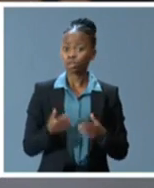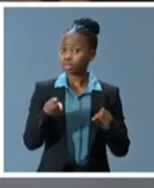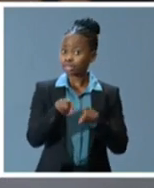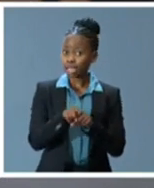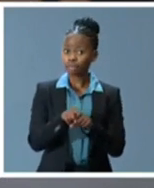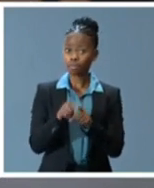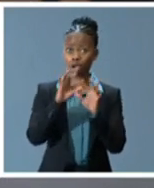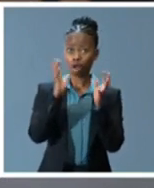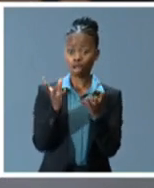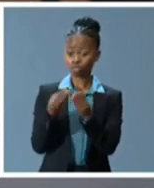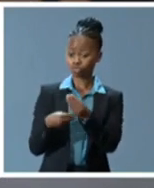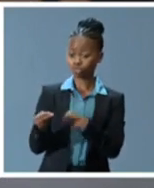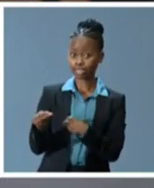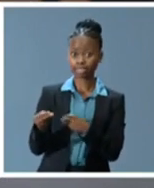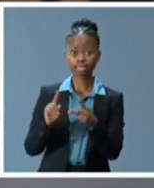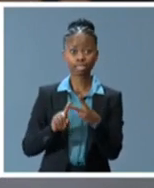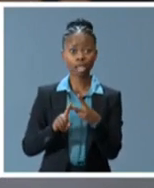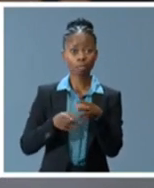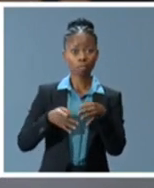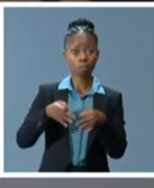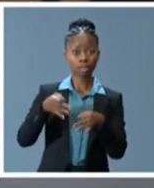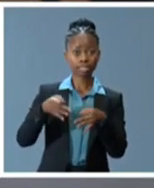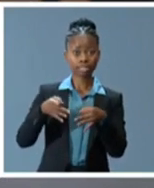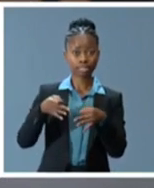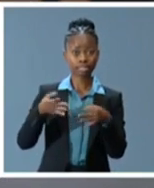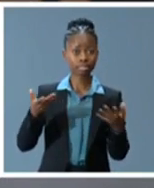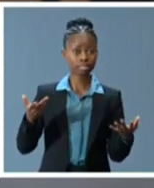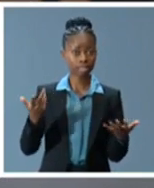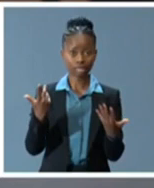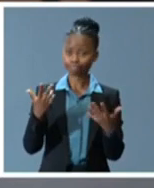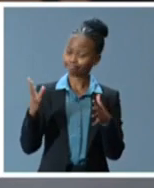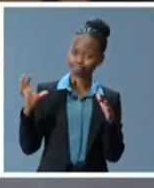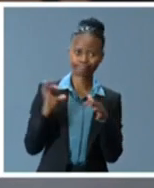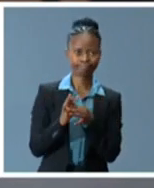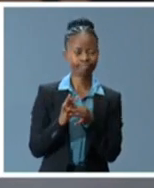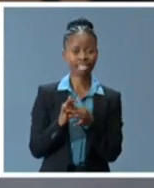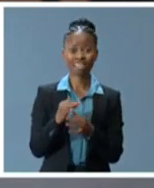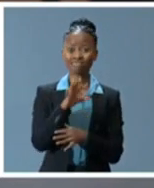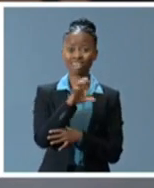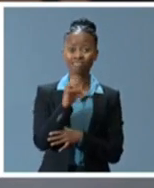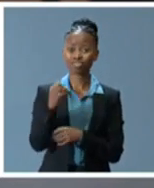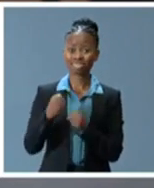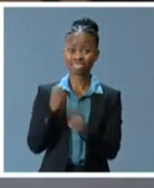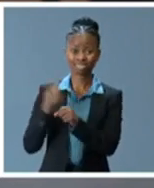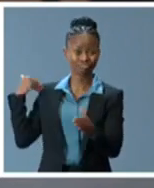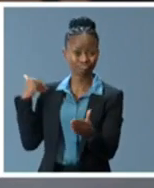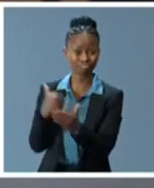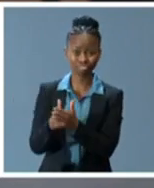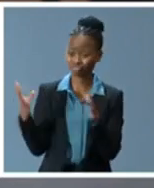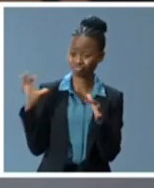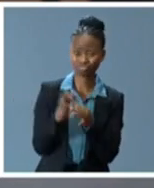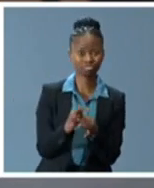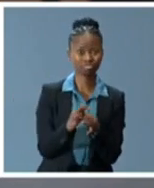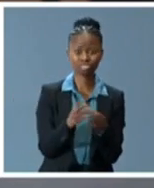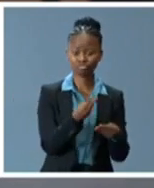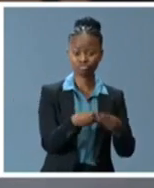and the politics of the management of that trade for some 500 years. global An